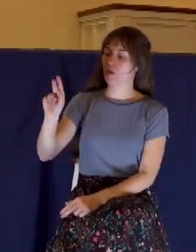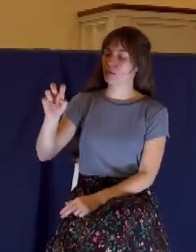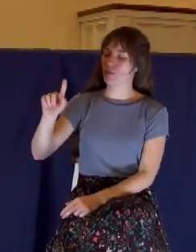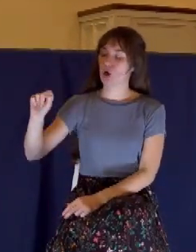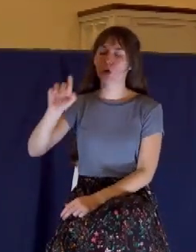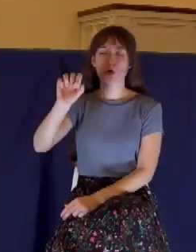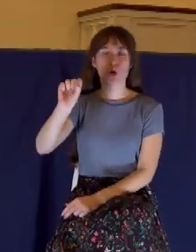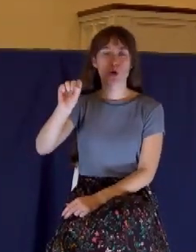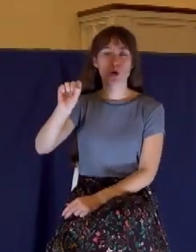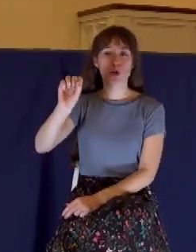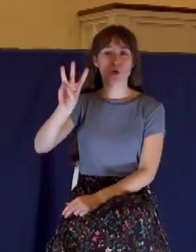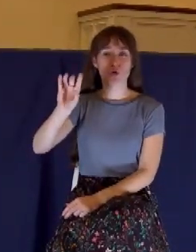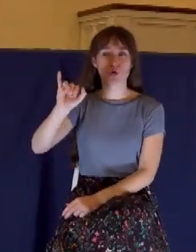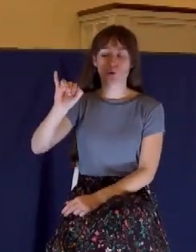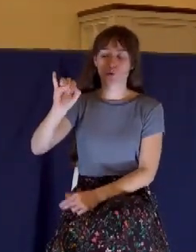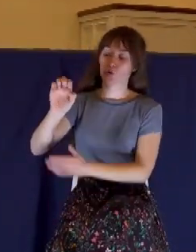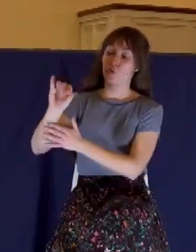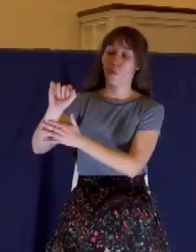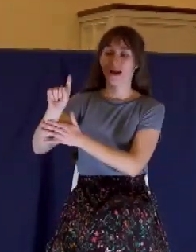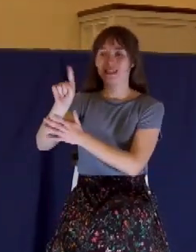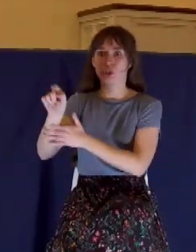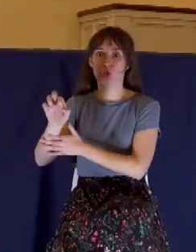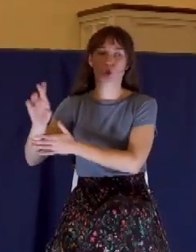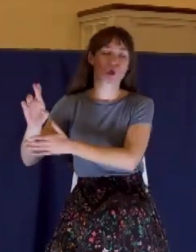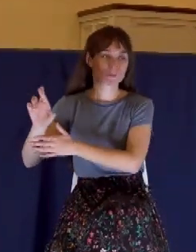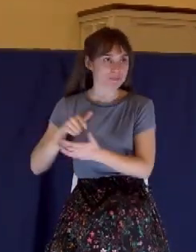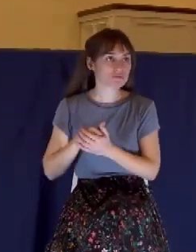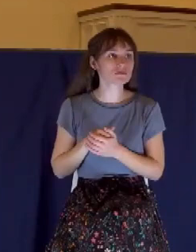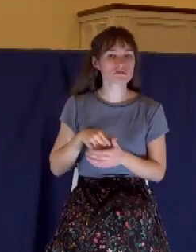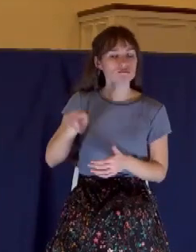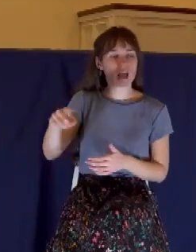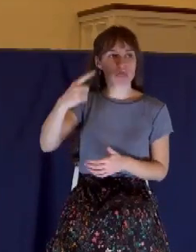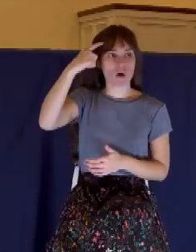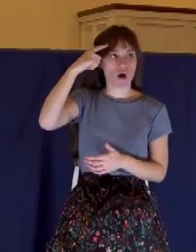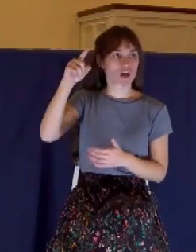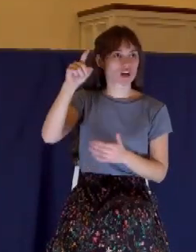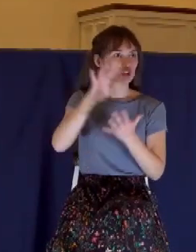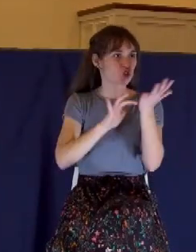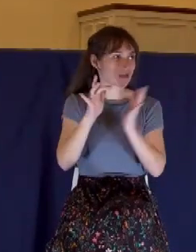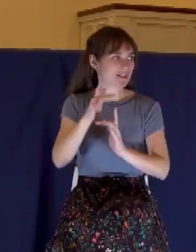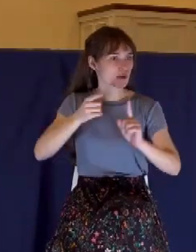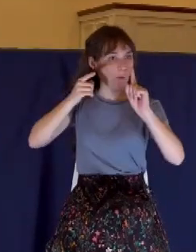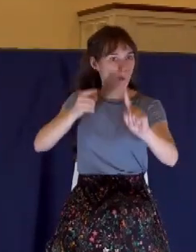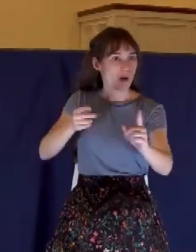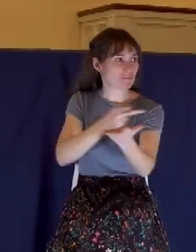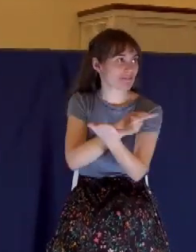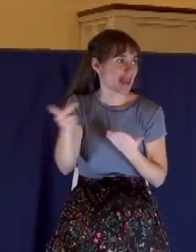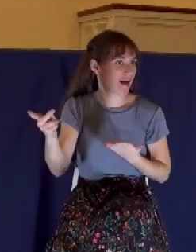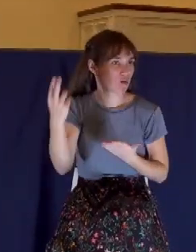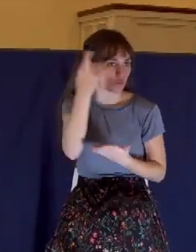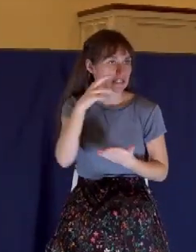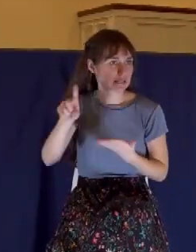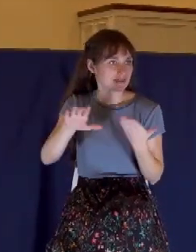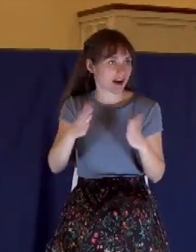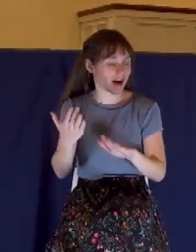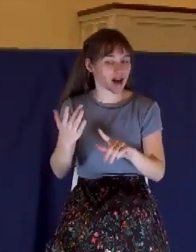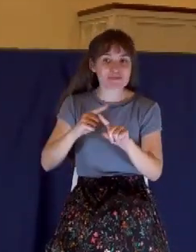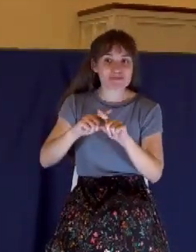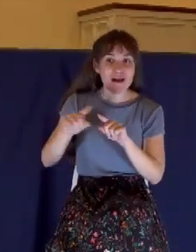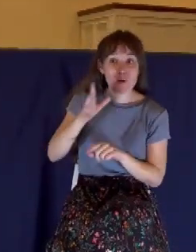But Mary, when she anointed Jesus this day, was showing that Jesus, His death was not a defeat.